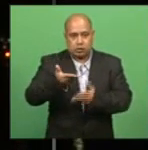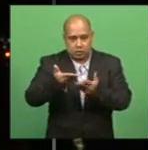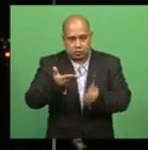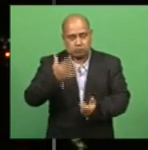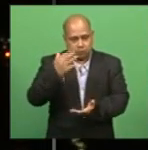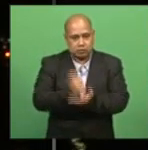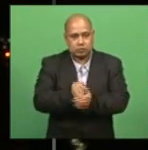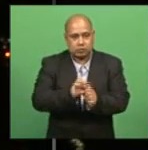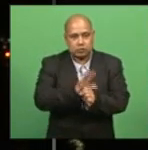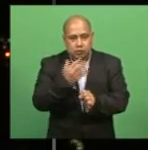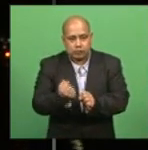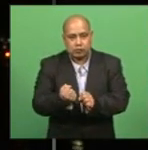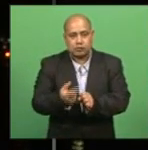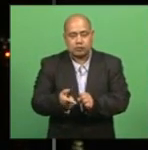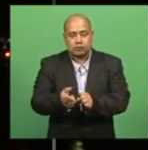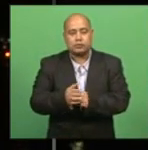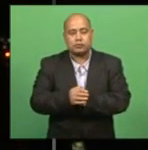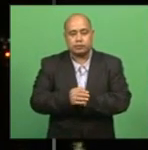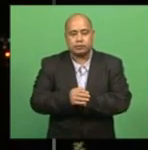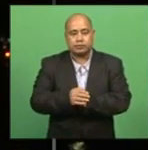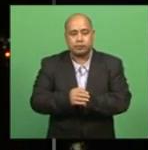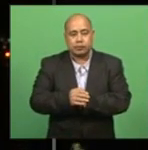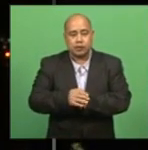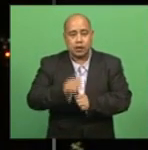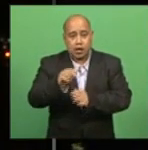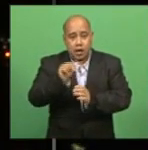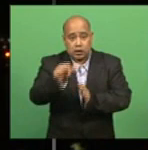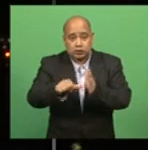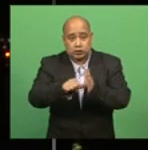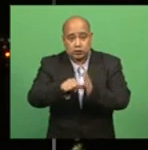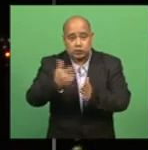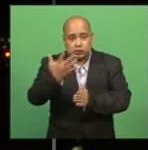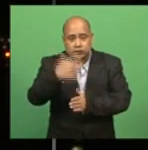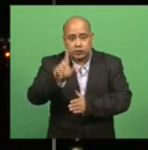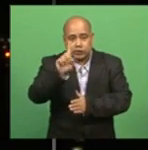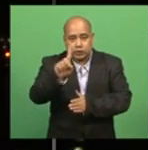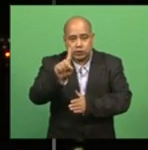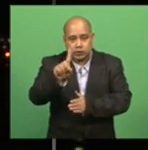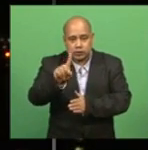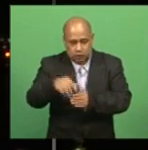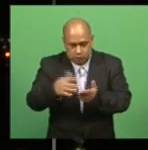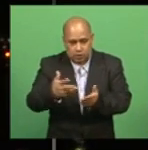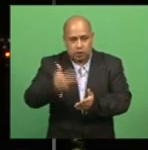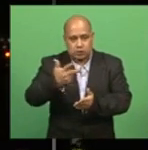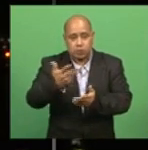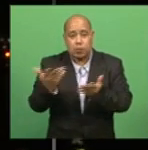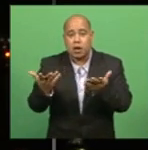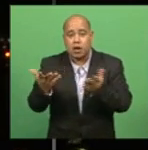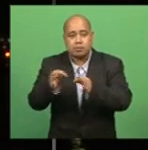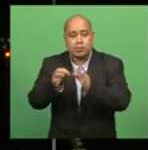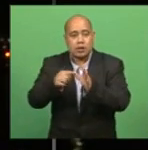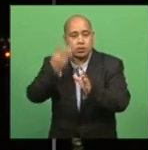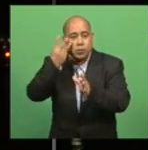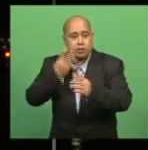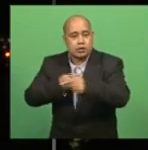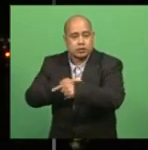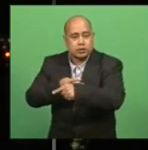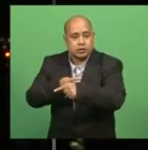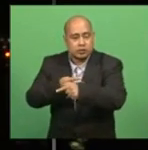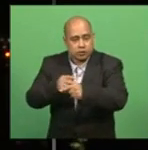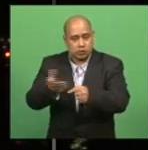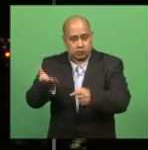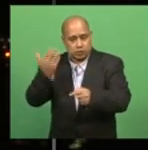with the latest patient being a 51-year-old woman from BAH. The woman was amongst those tested from Friday until yesterday.